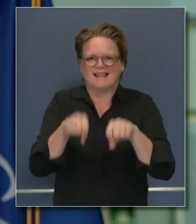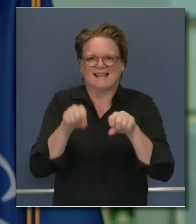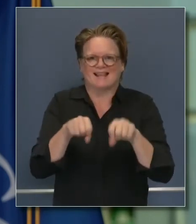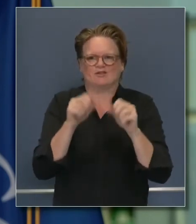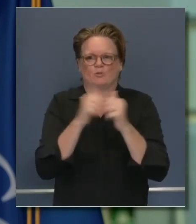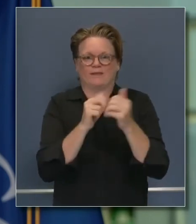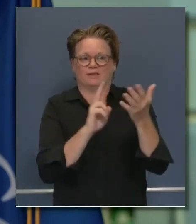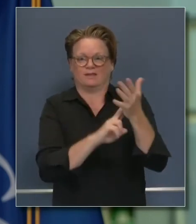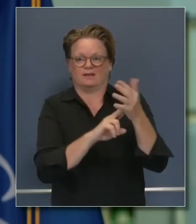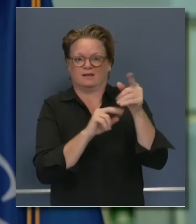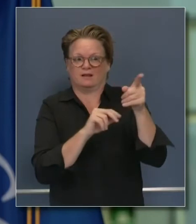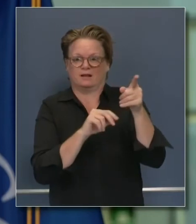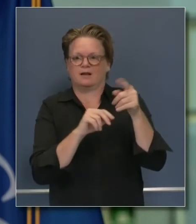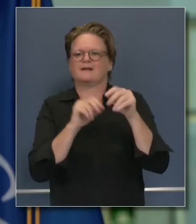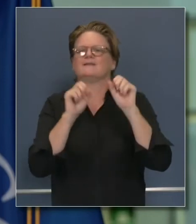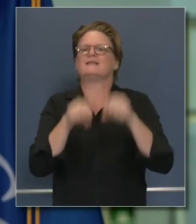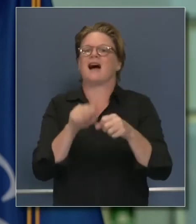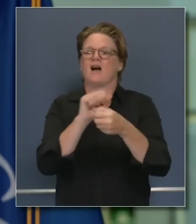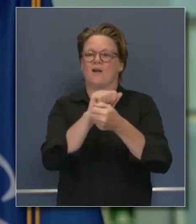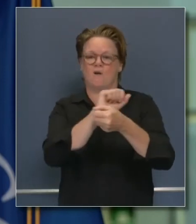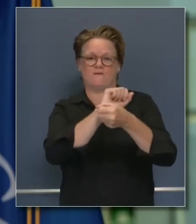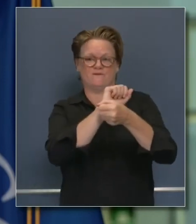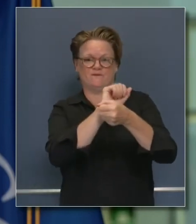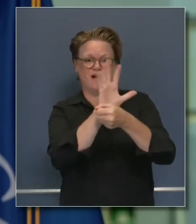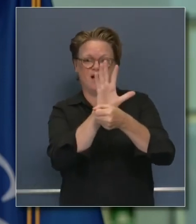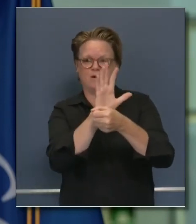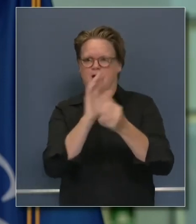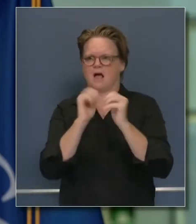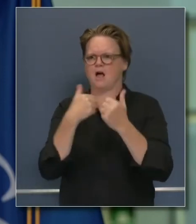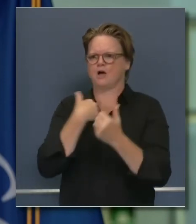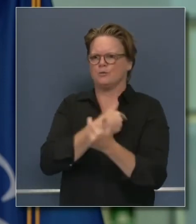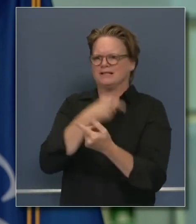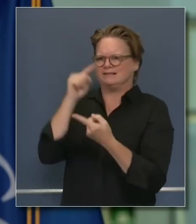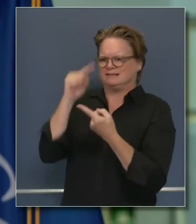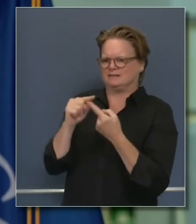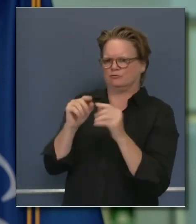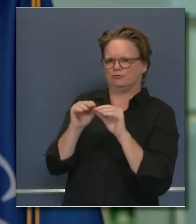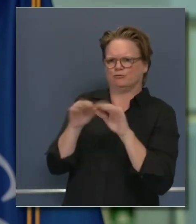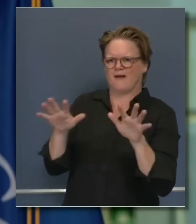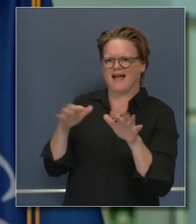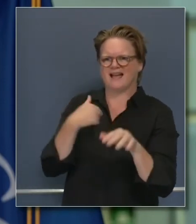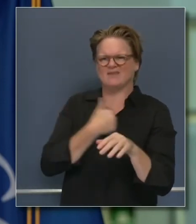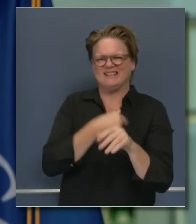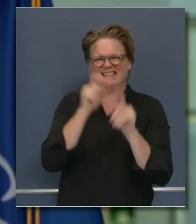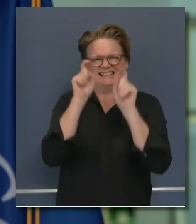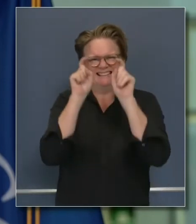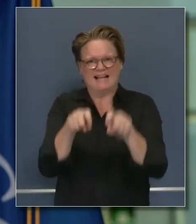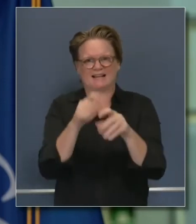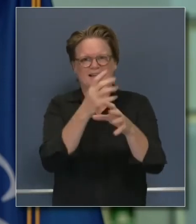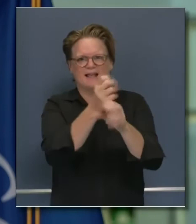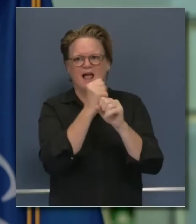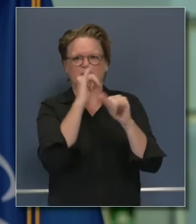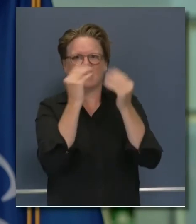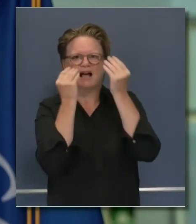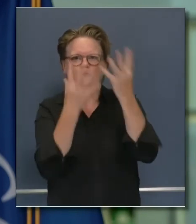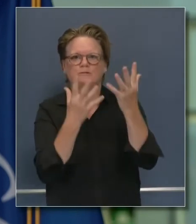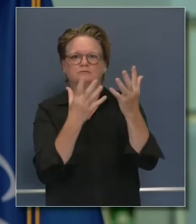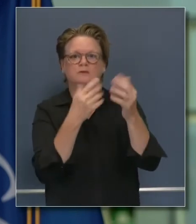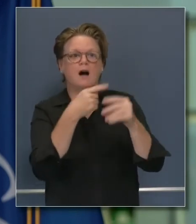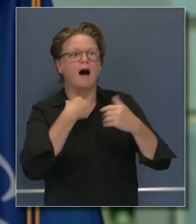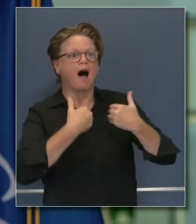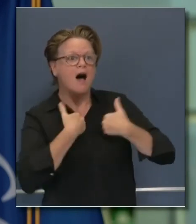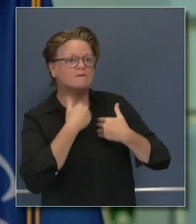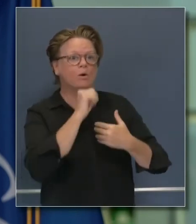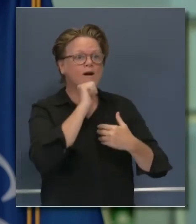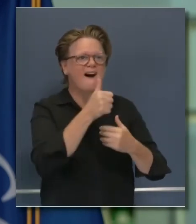perspective to mitigate the transmission of disease and identify cohorts that may have been exposed to someone that has tested positive.